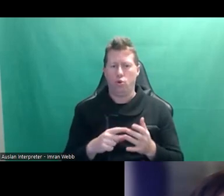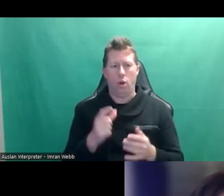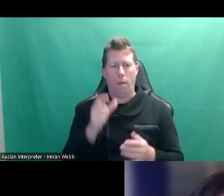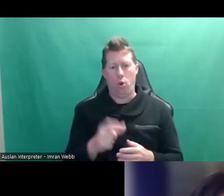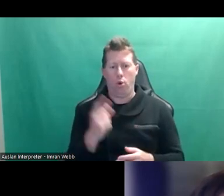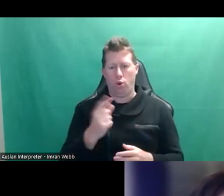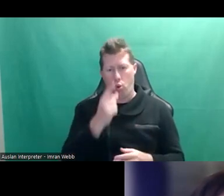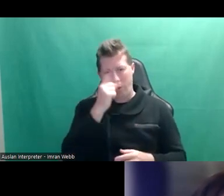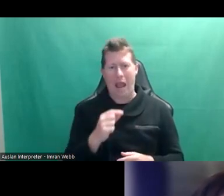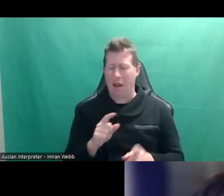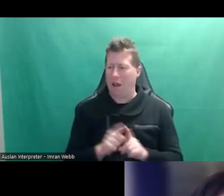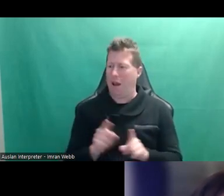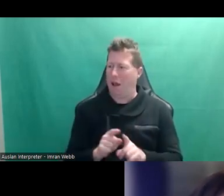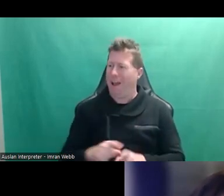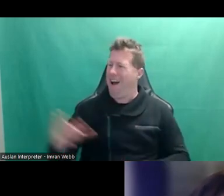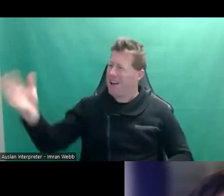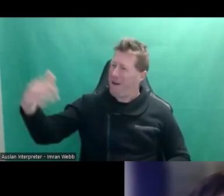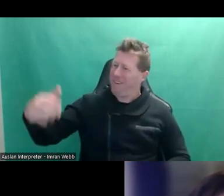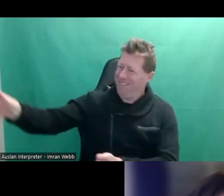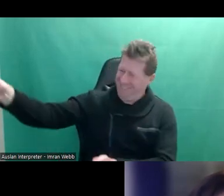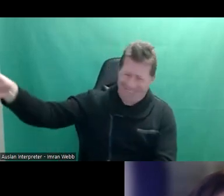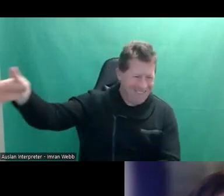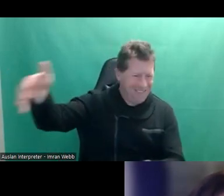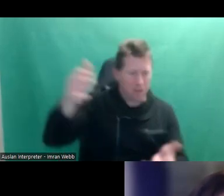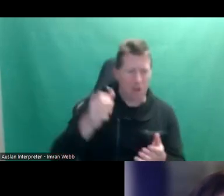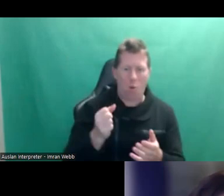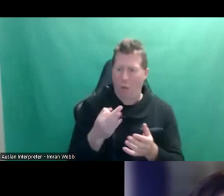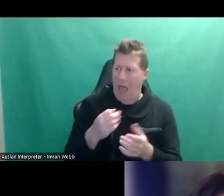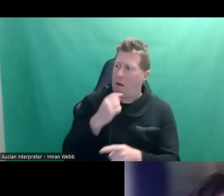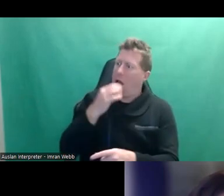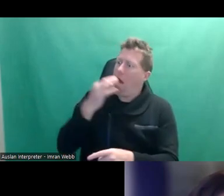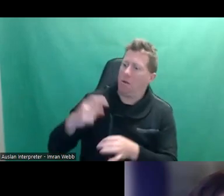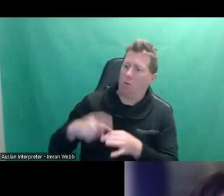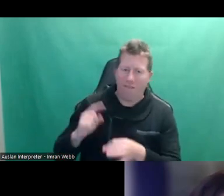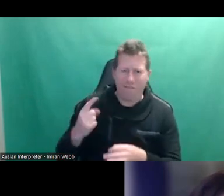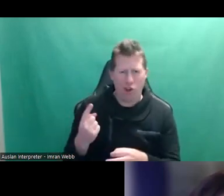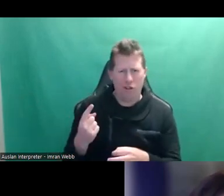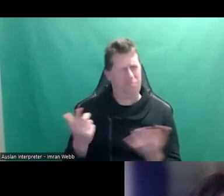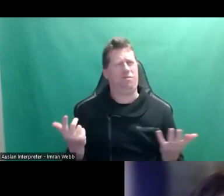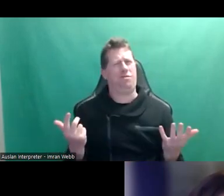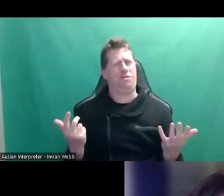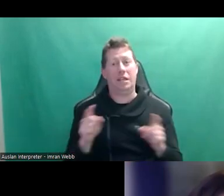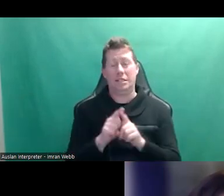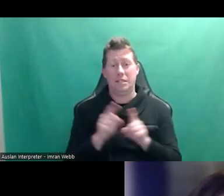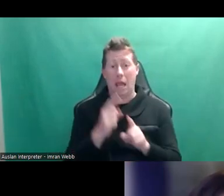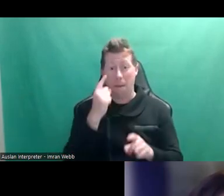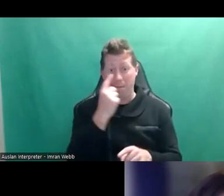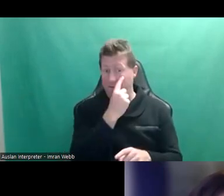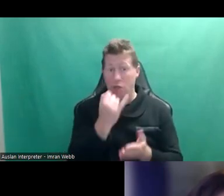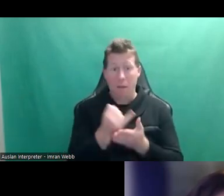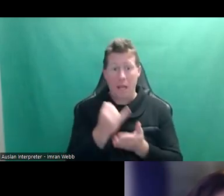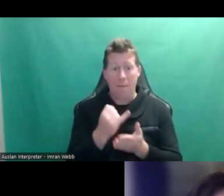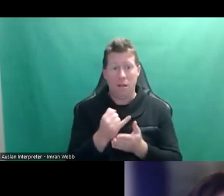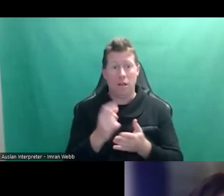know, go and escort them from A to B without a really clear conversation about that. Um, and similarly, people, um, with vision impairment are sometimes